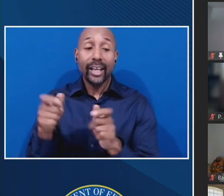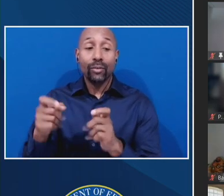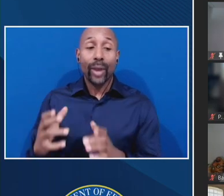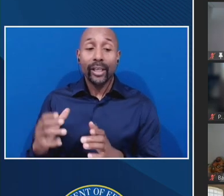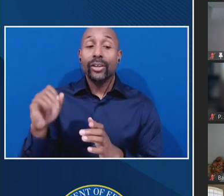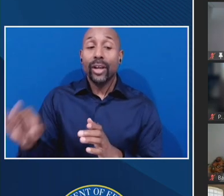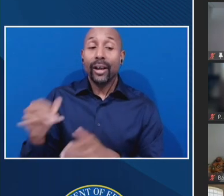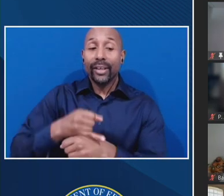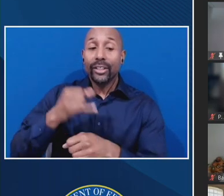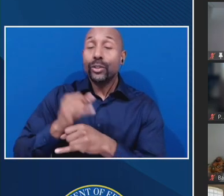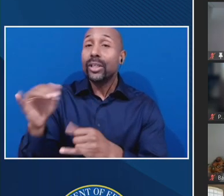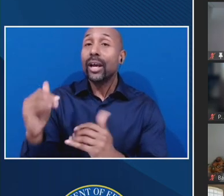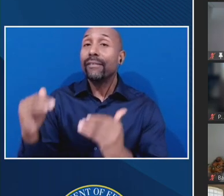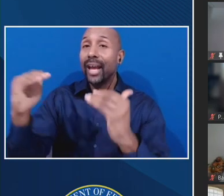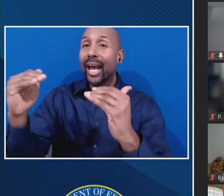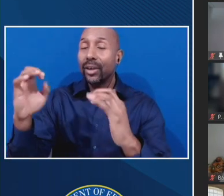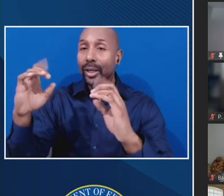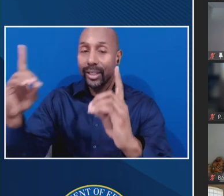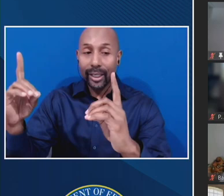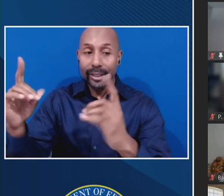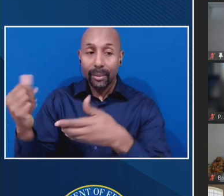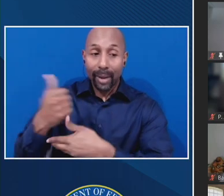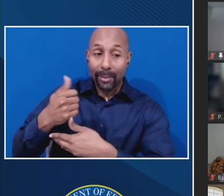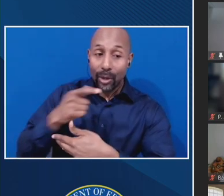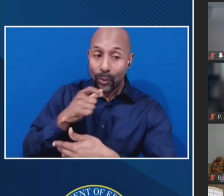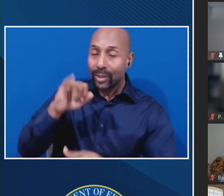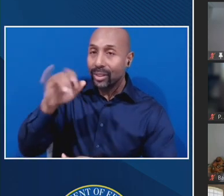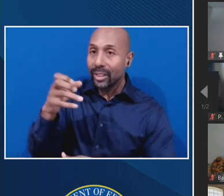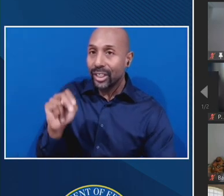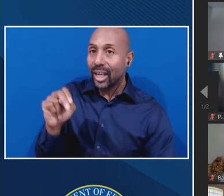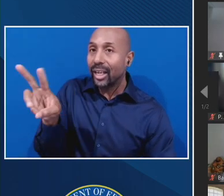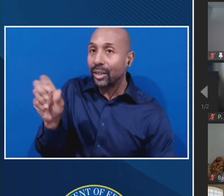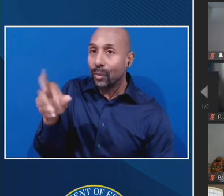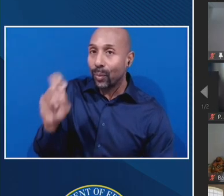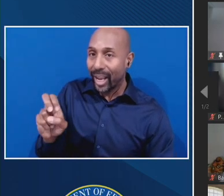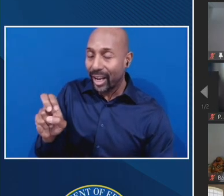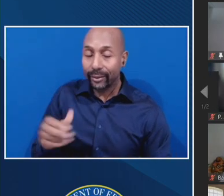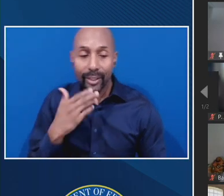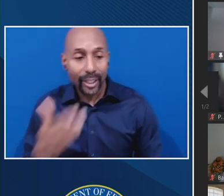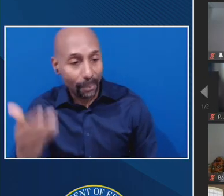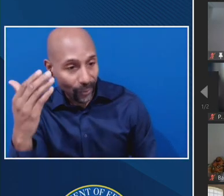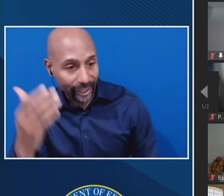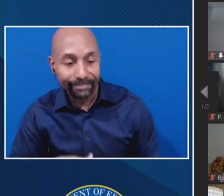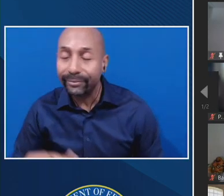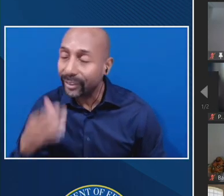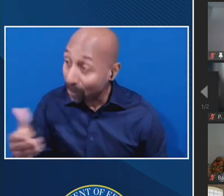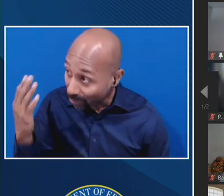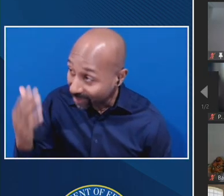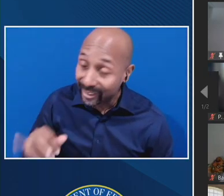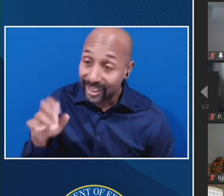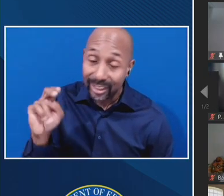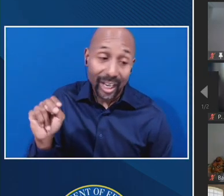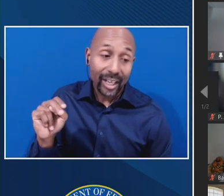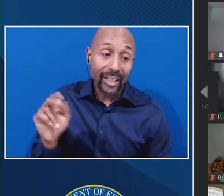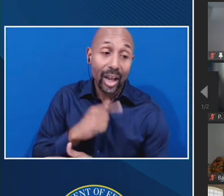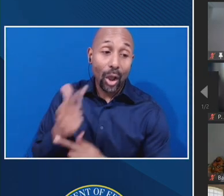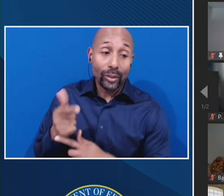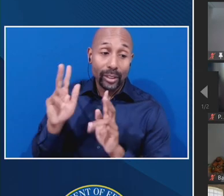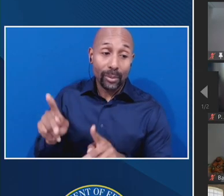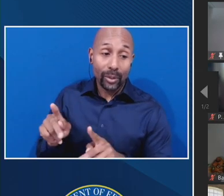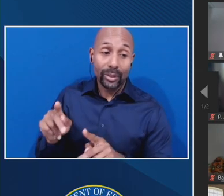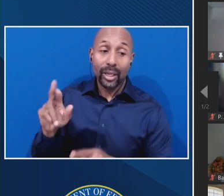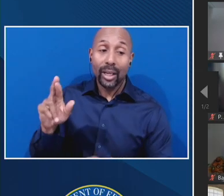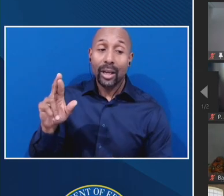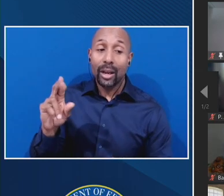The primary there is John Ware. John? Good morning. Good morning, John. And our alternate is Robert